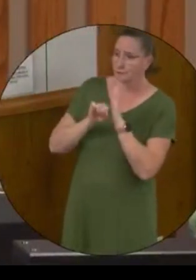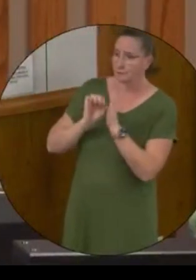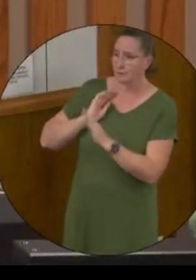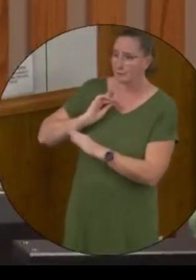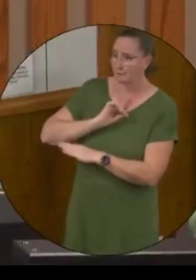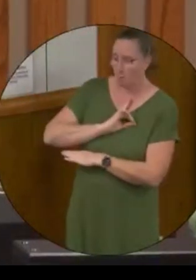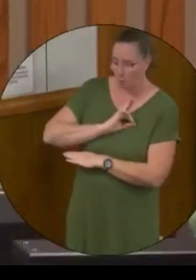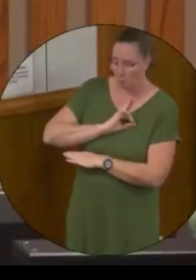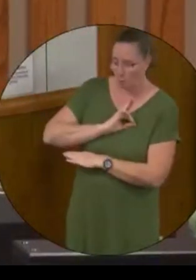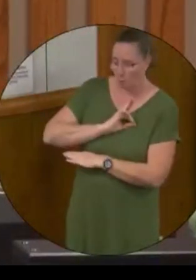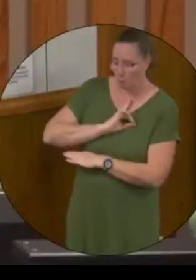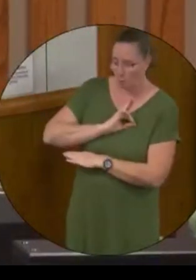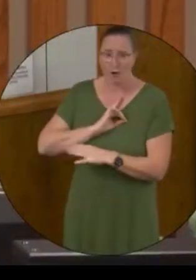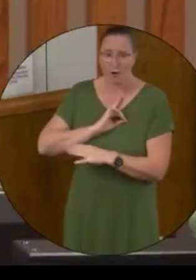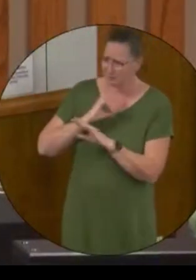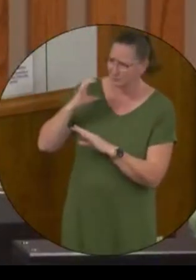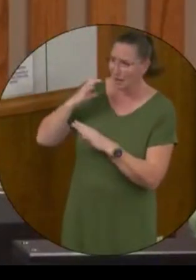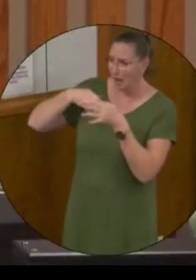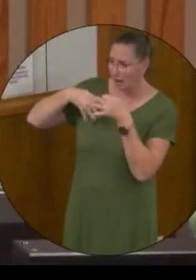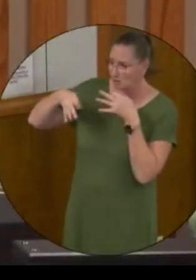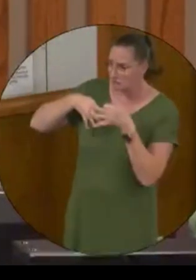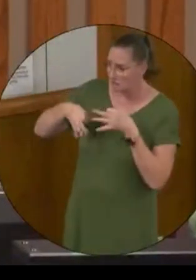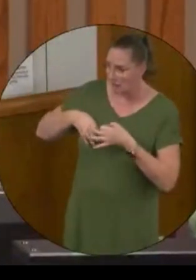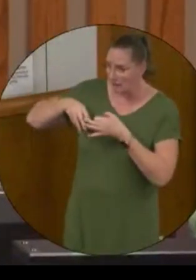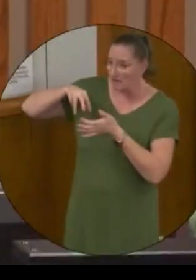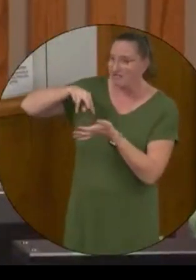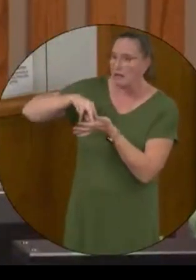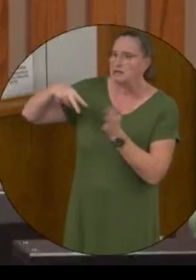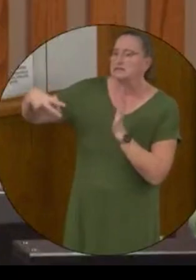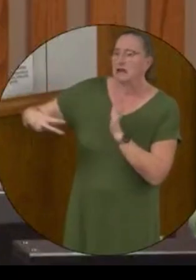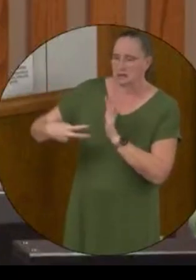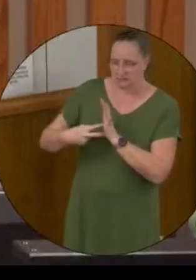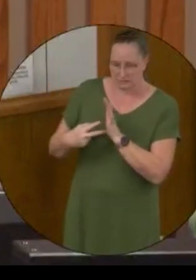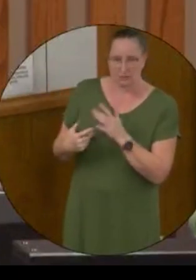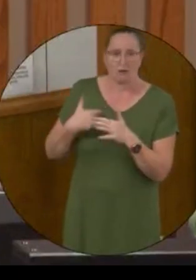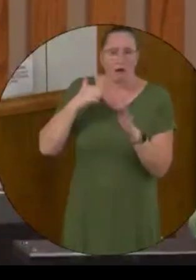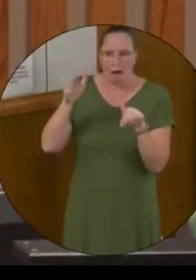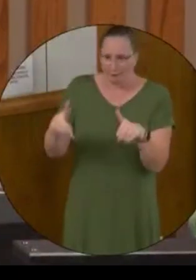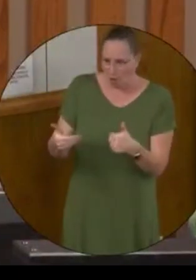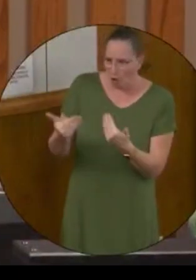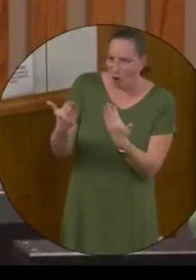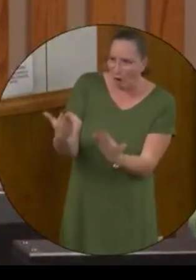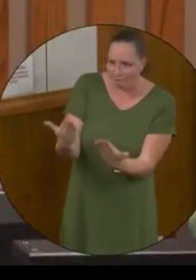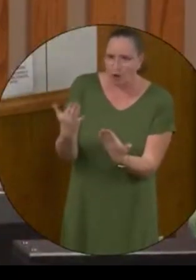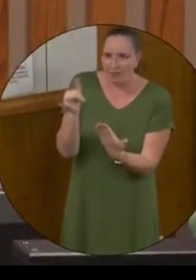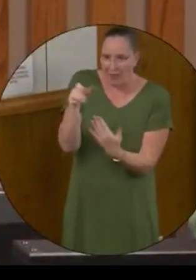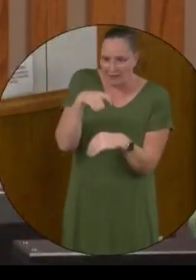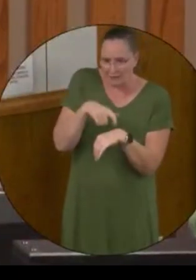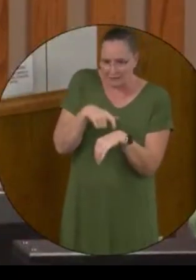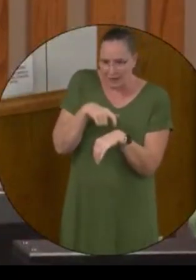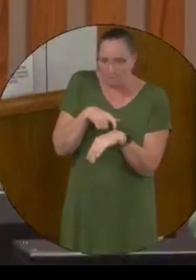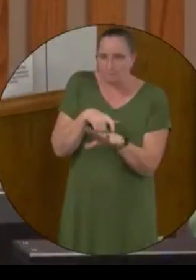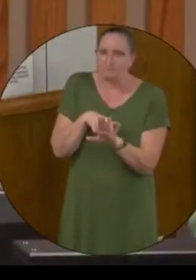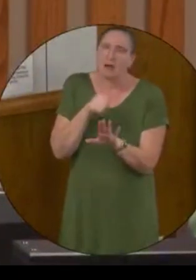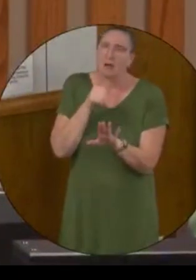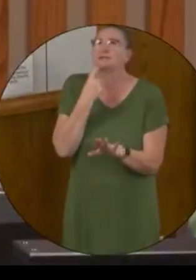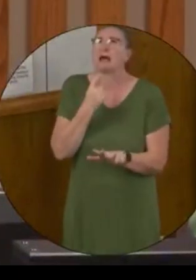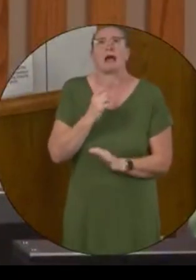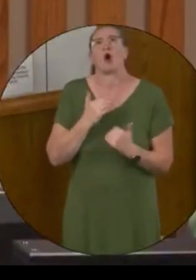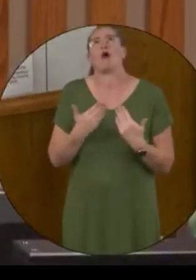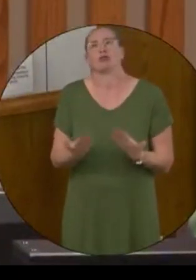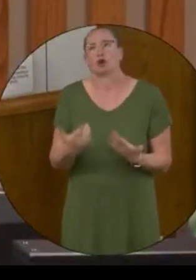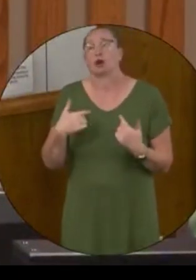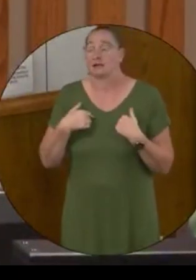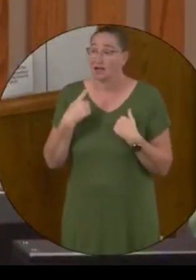chair and I explained the intent. I offered at that point in time, actually I won't say I offered, I